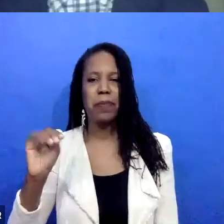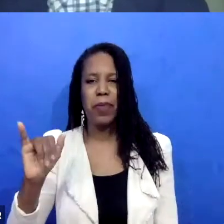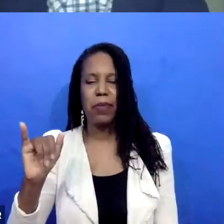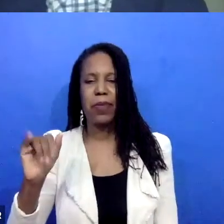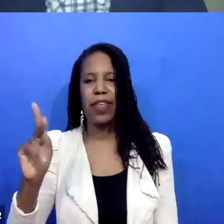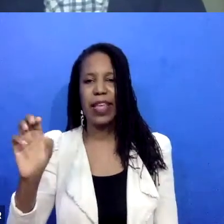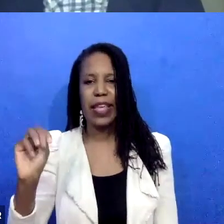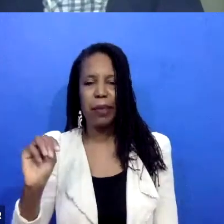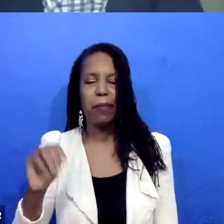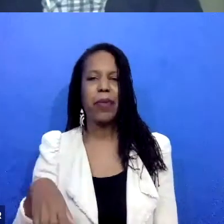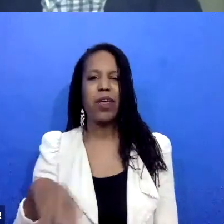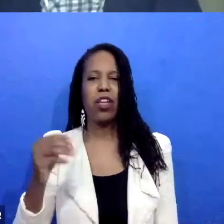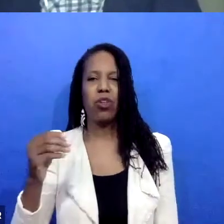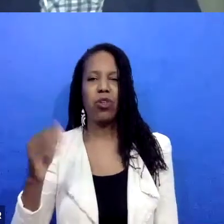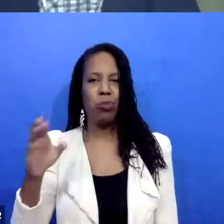project.